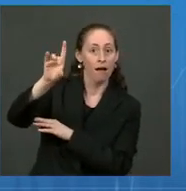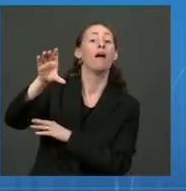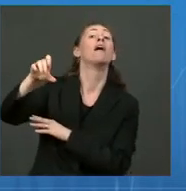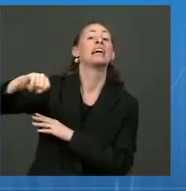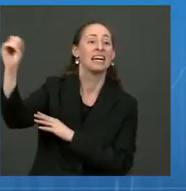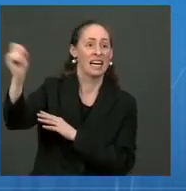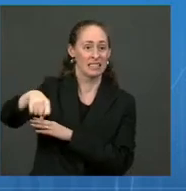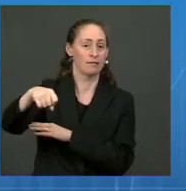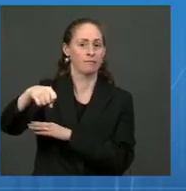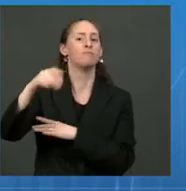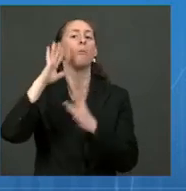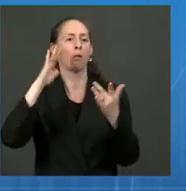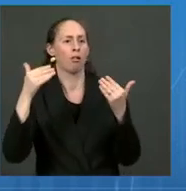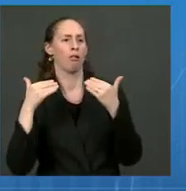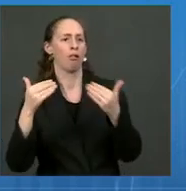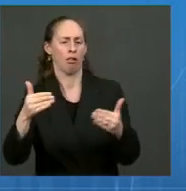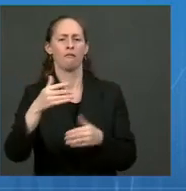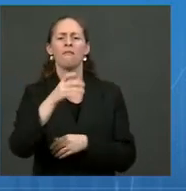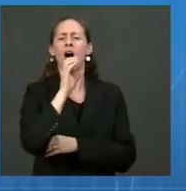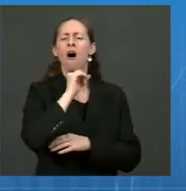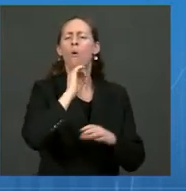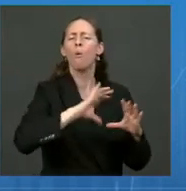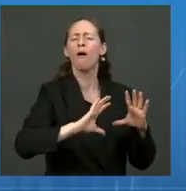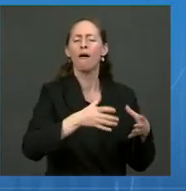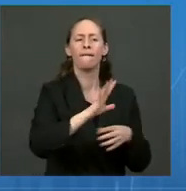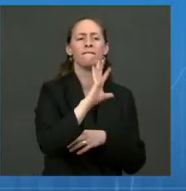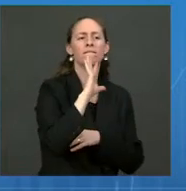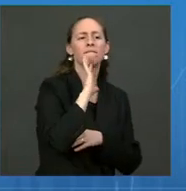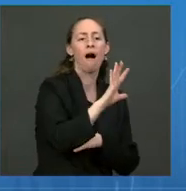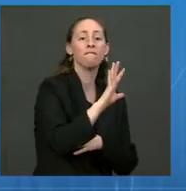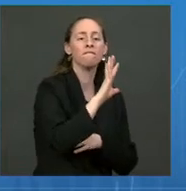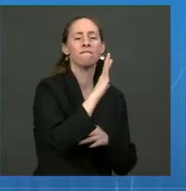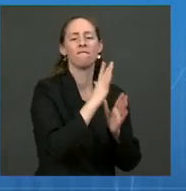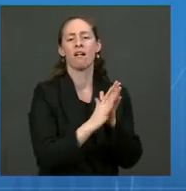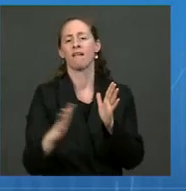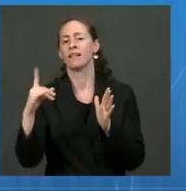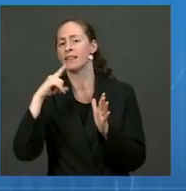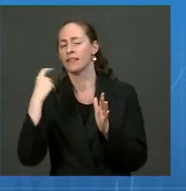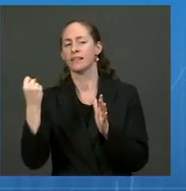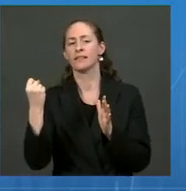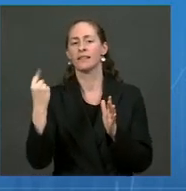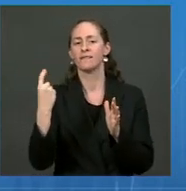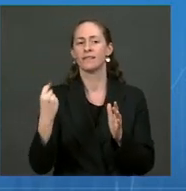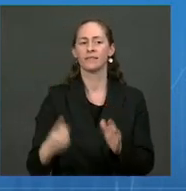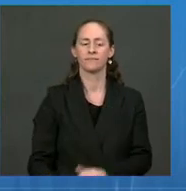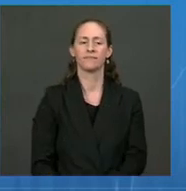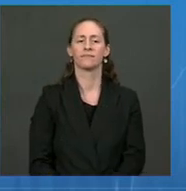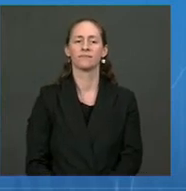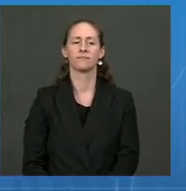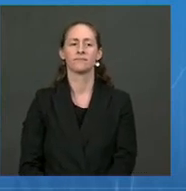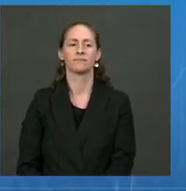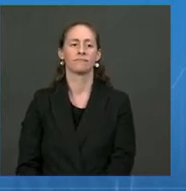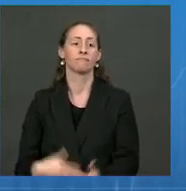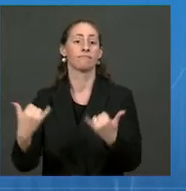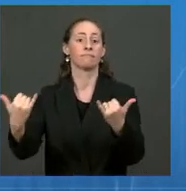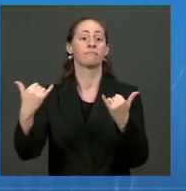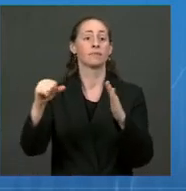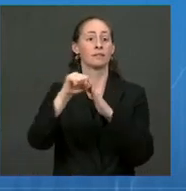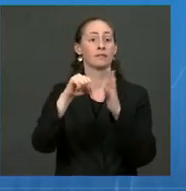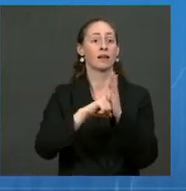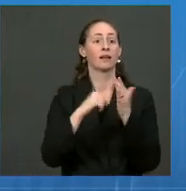children ages 5 through 11. States have now placed their initial orders of vaccine for kids.